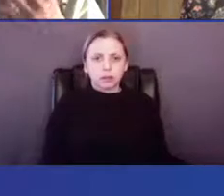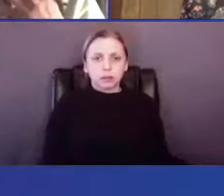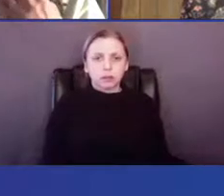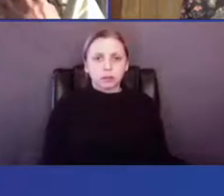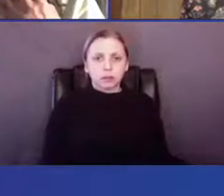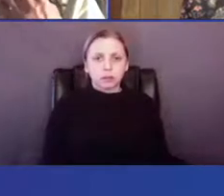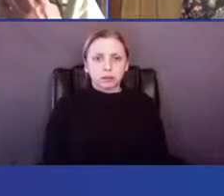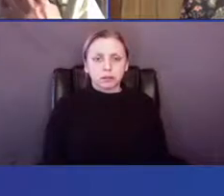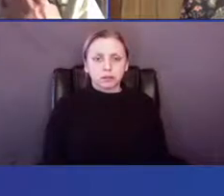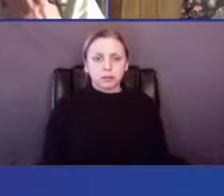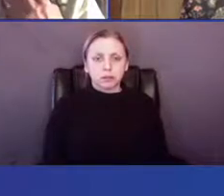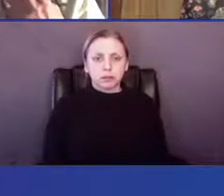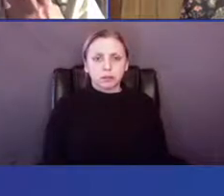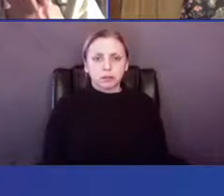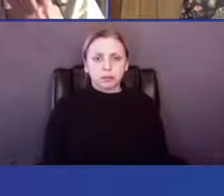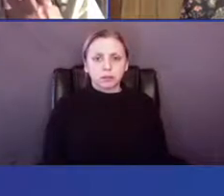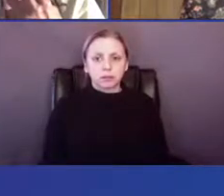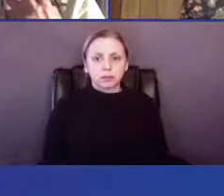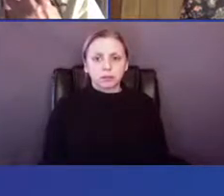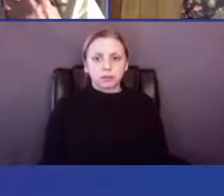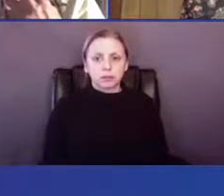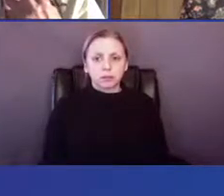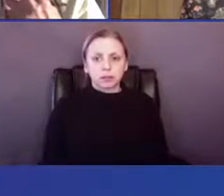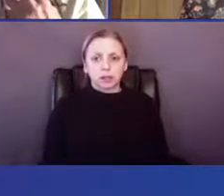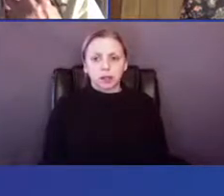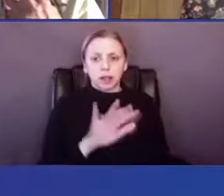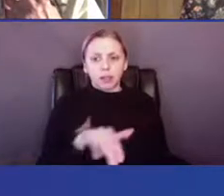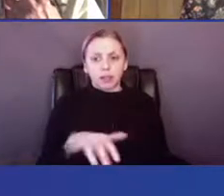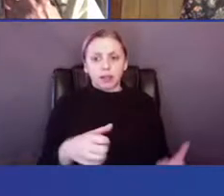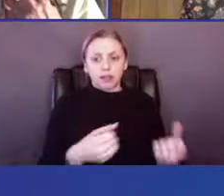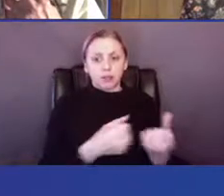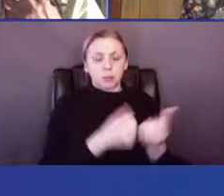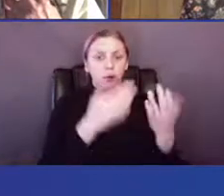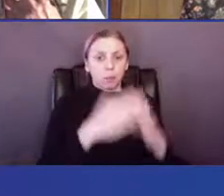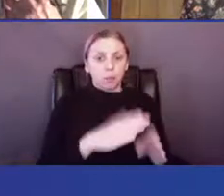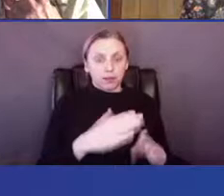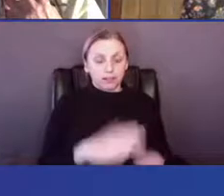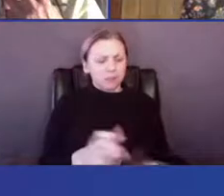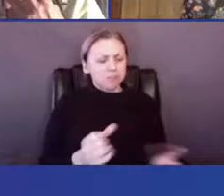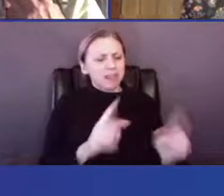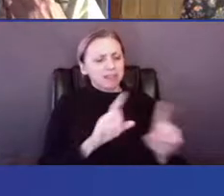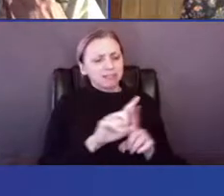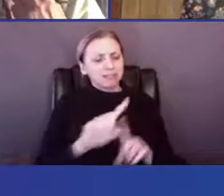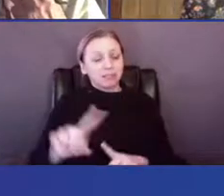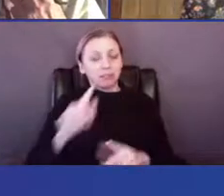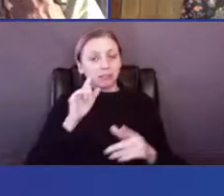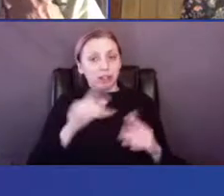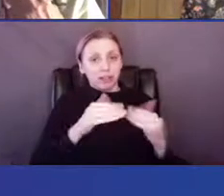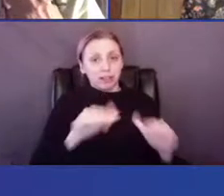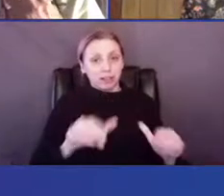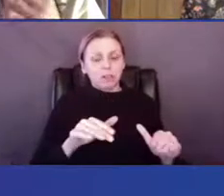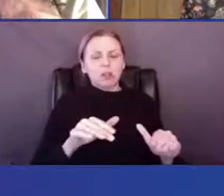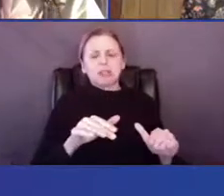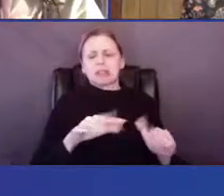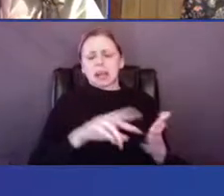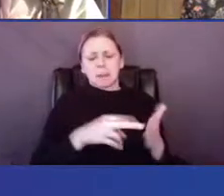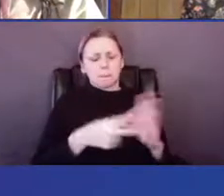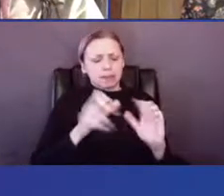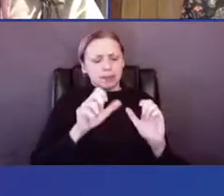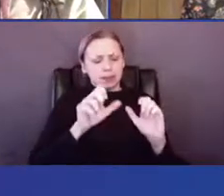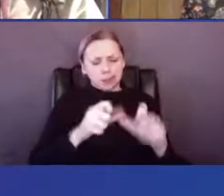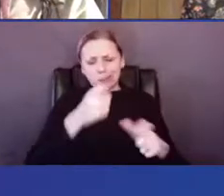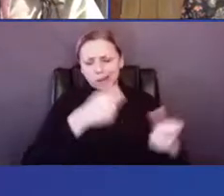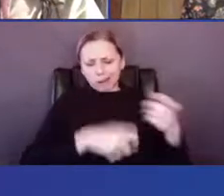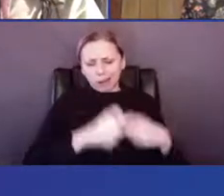you know, this idea of, you know, the support breakdown and there's so many different levels to it, and it can be changing every minute or every